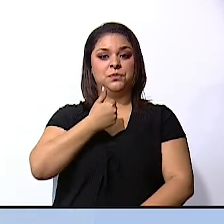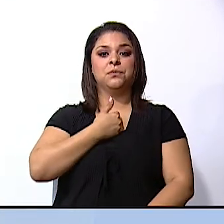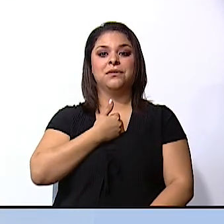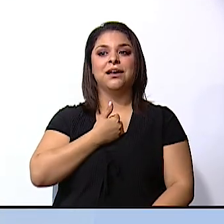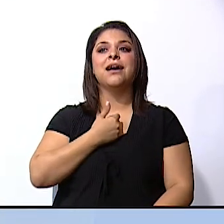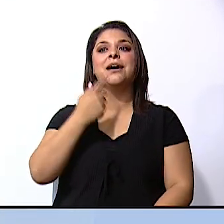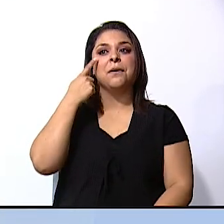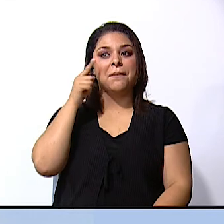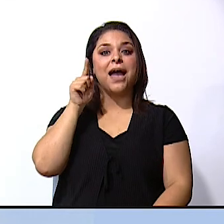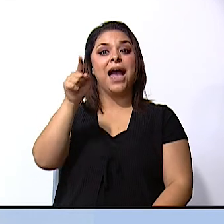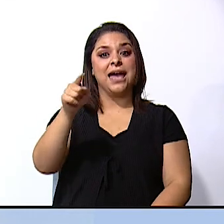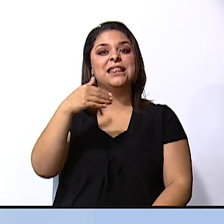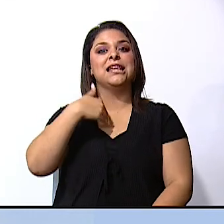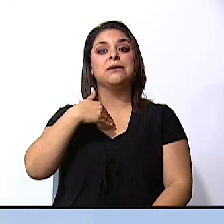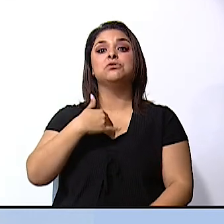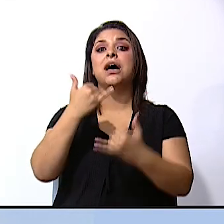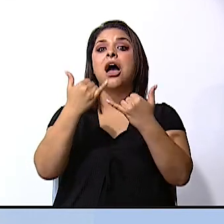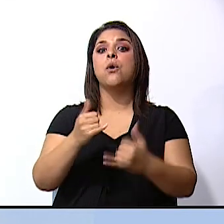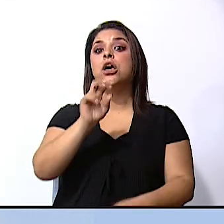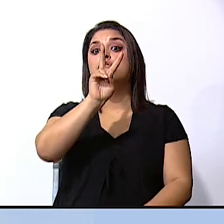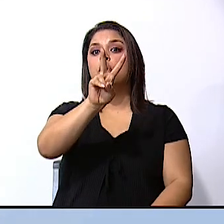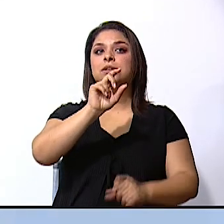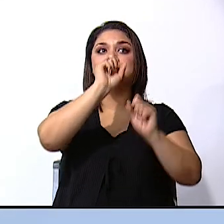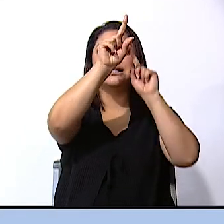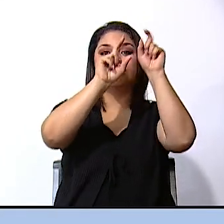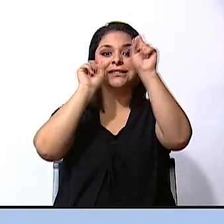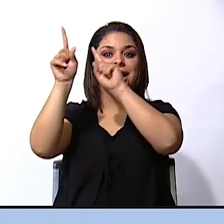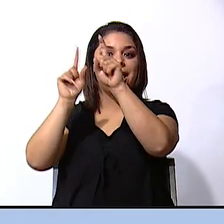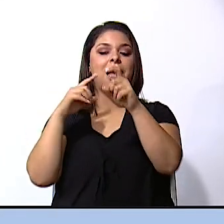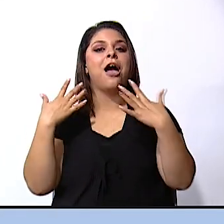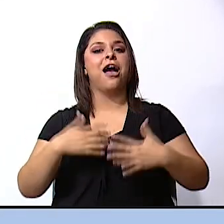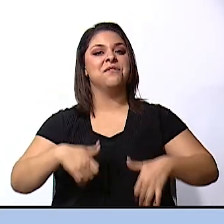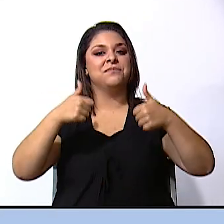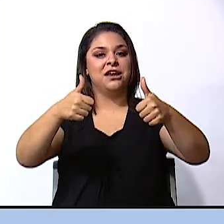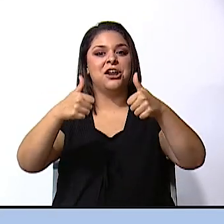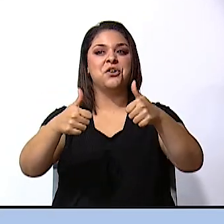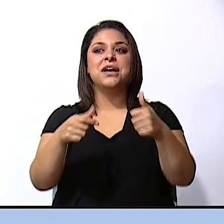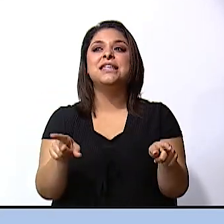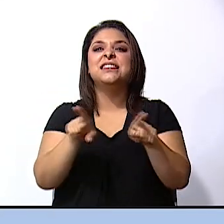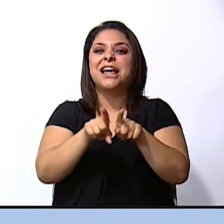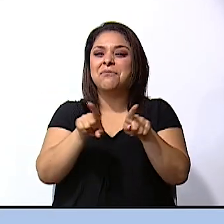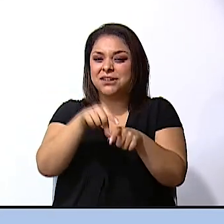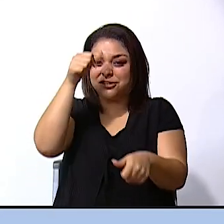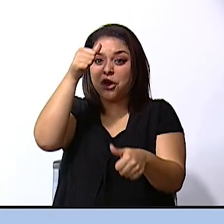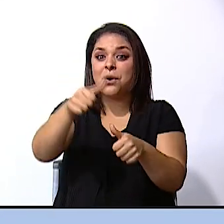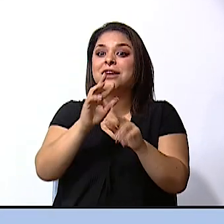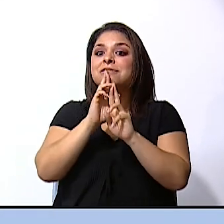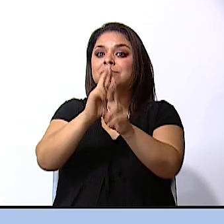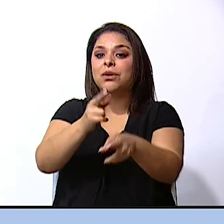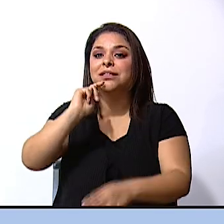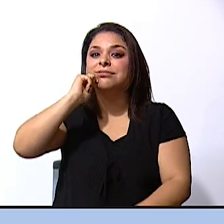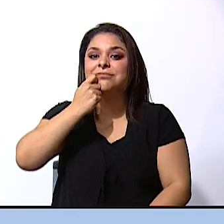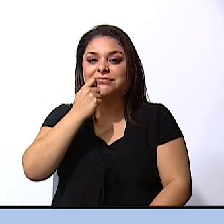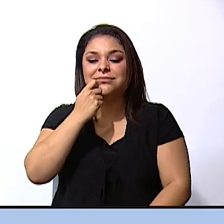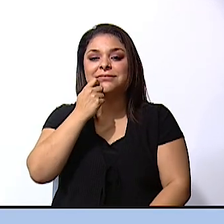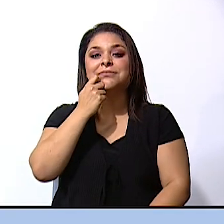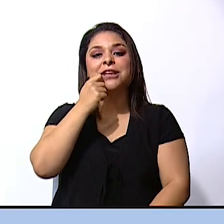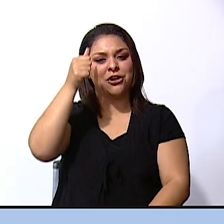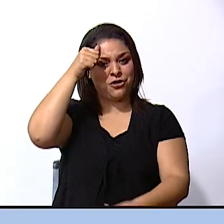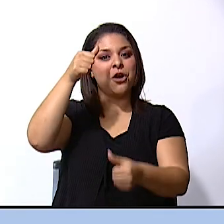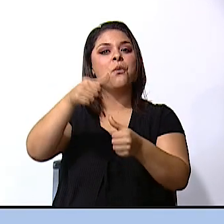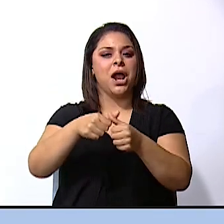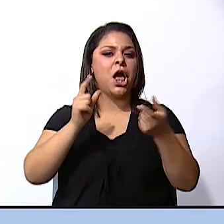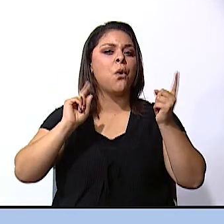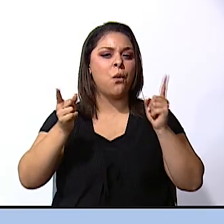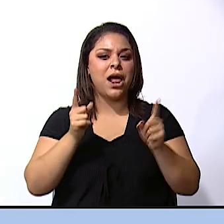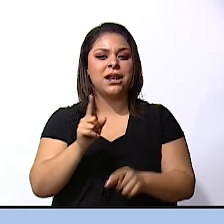wow, we got two stars. Very good. And what about the answer for the riddle, okay? Remember,